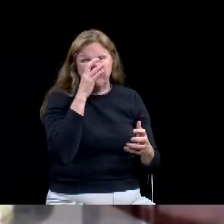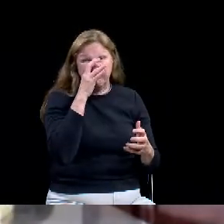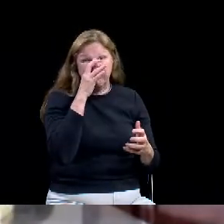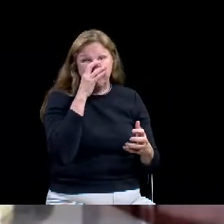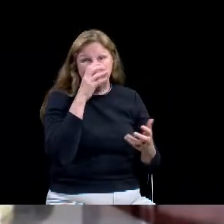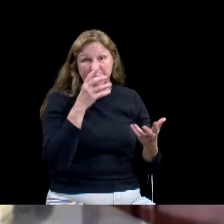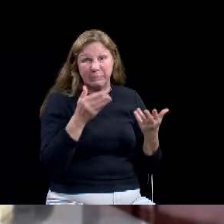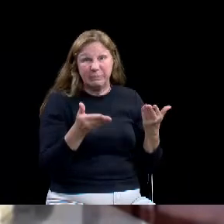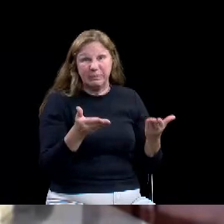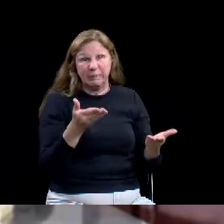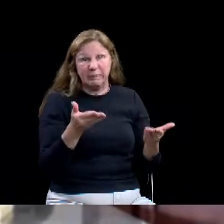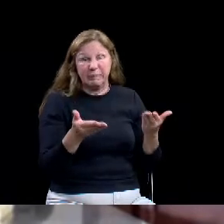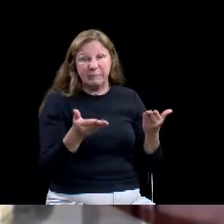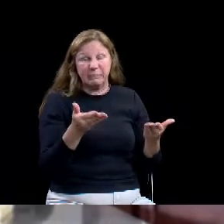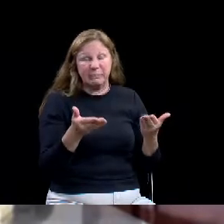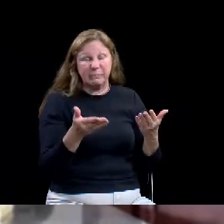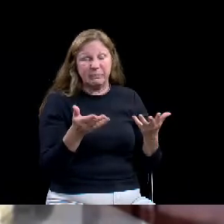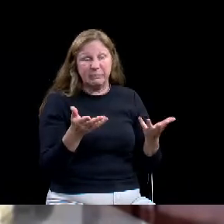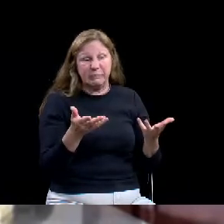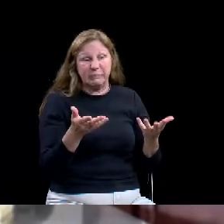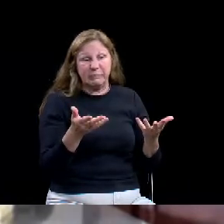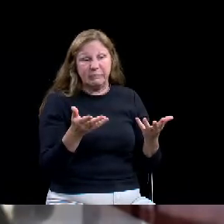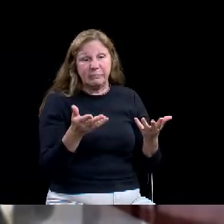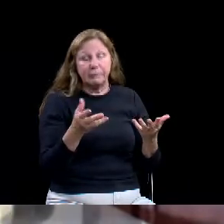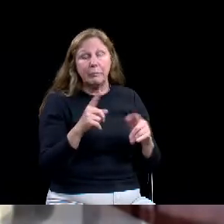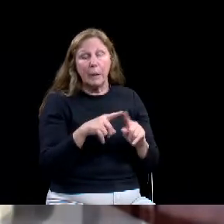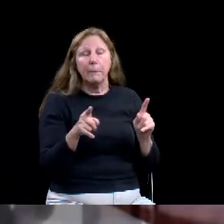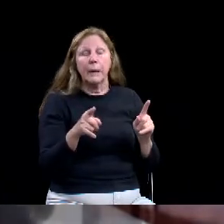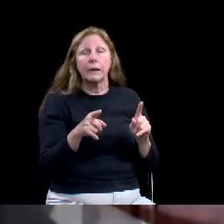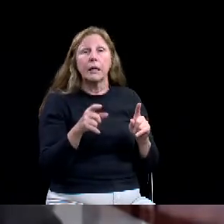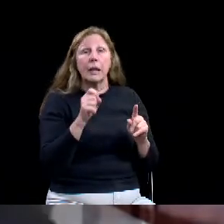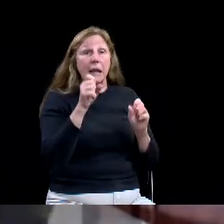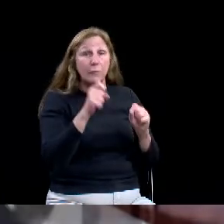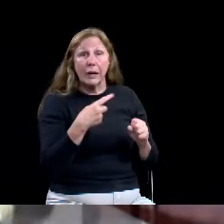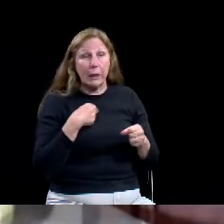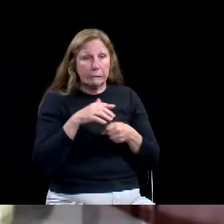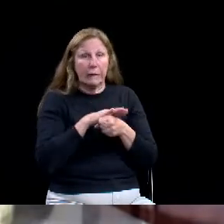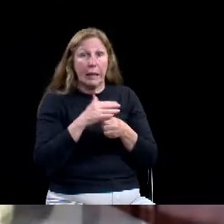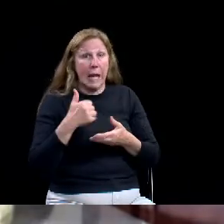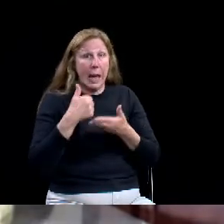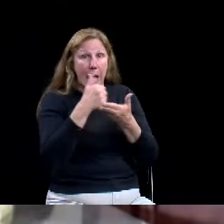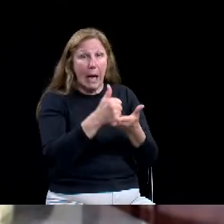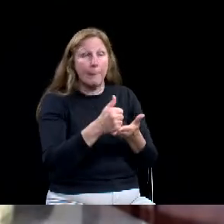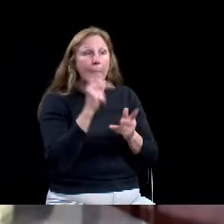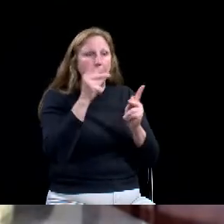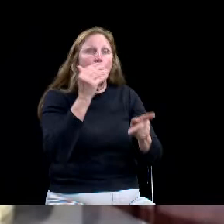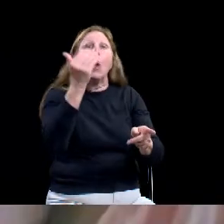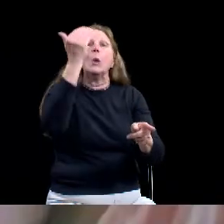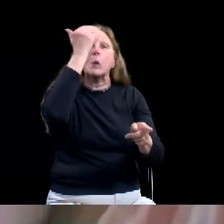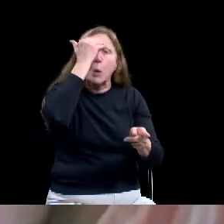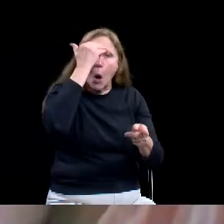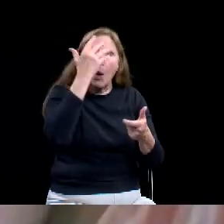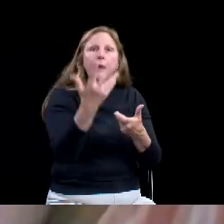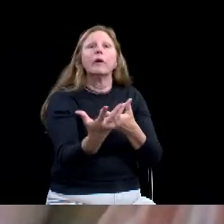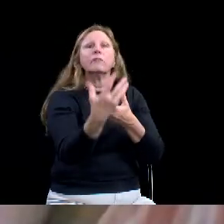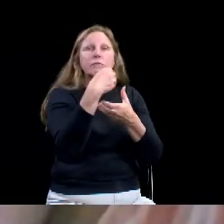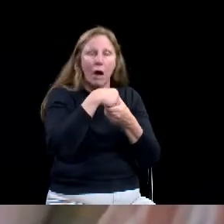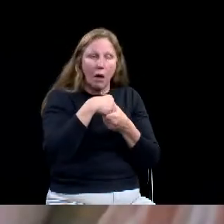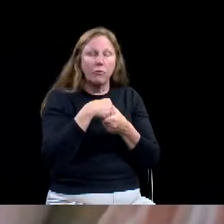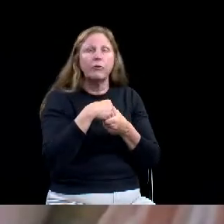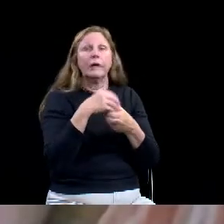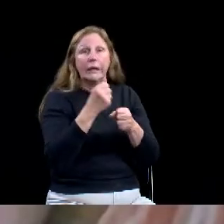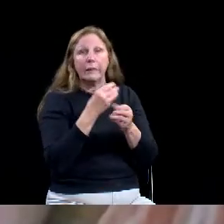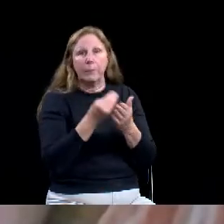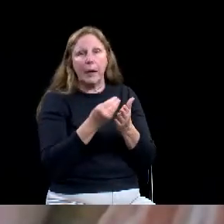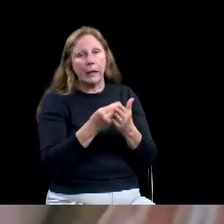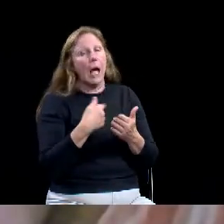people involved, uh, I'm all for it, but Rainies, if you have any comment on that. Yes. So what we have been doing, we have